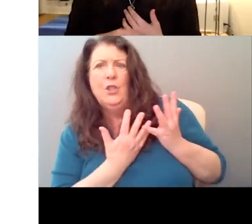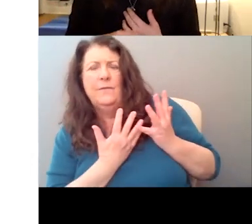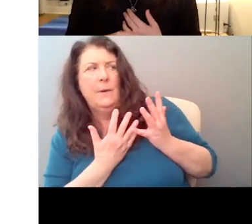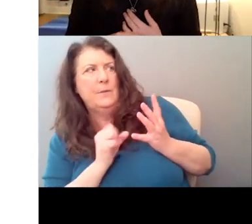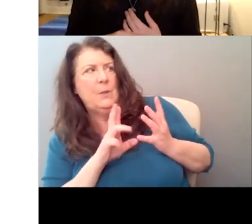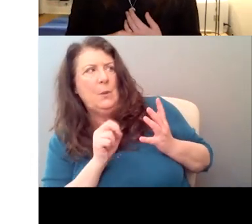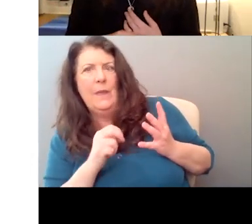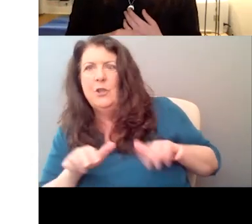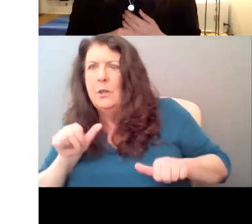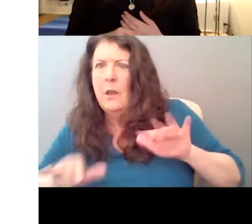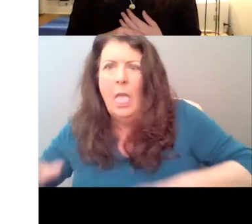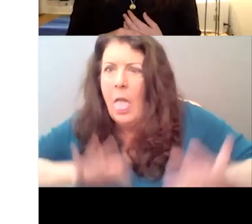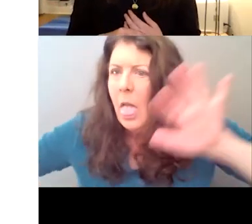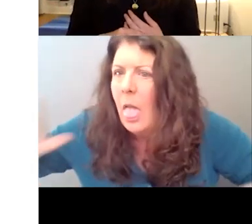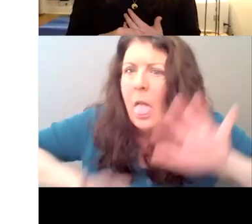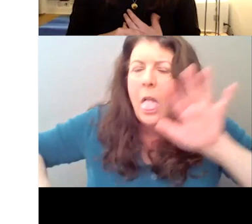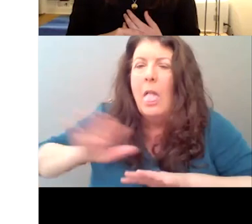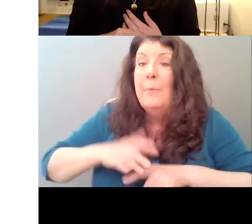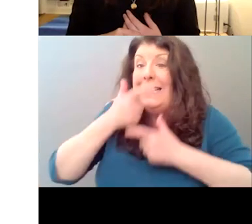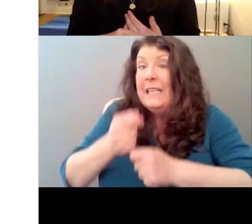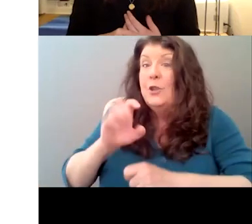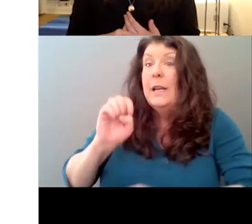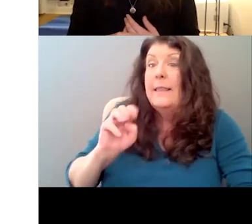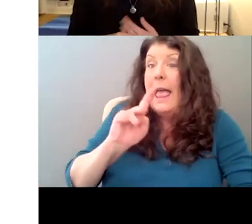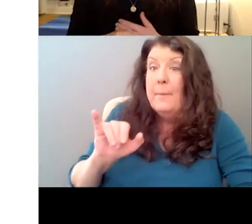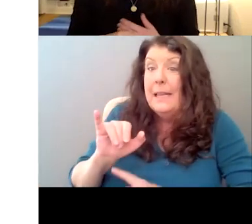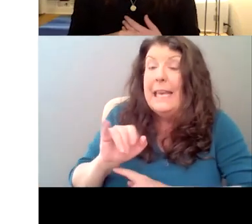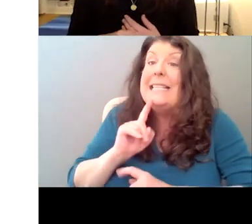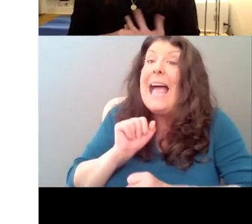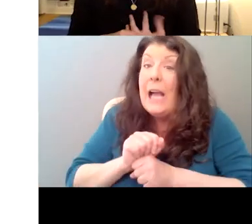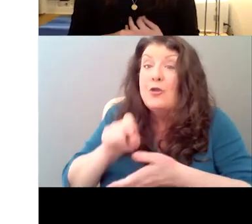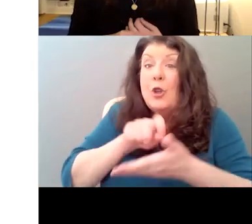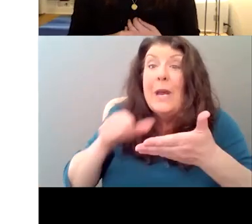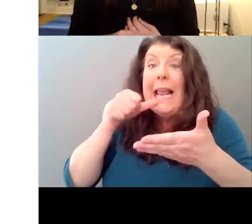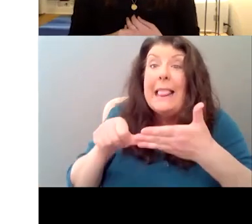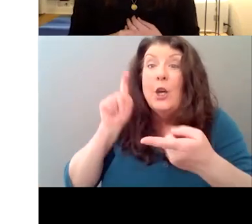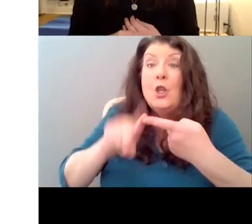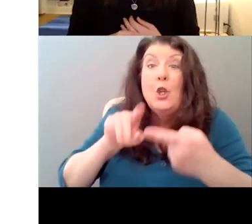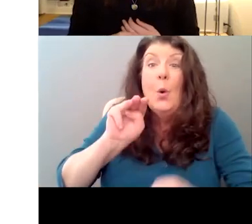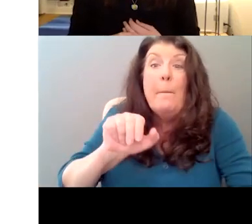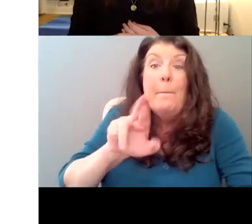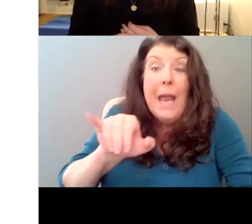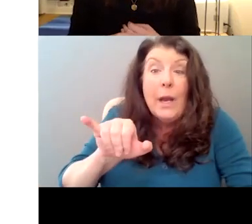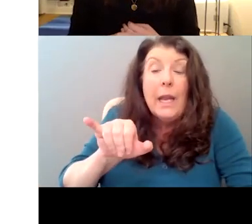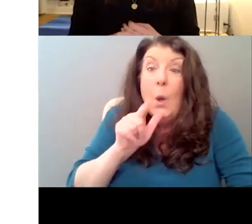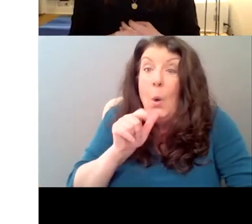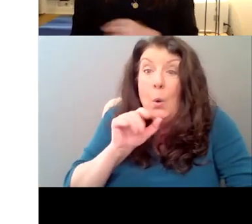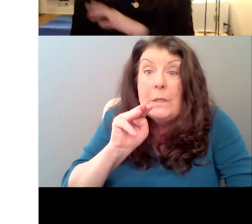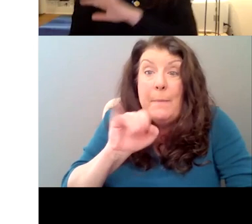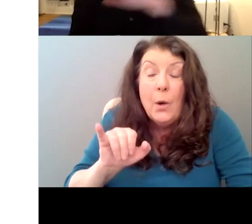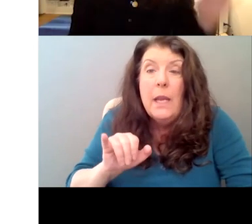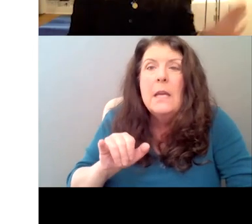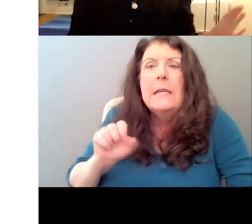what's interesting is that Emily has actually written a letter to Mary, who is Sam's wife and Sue's friend from